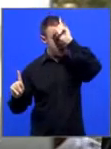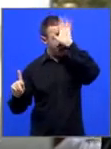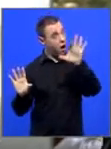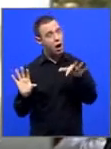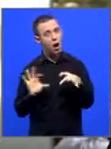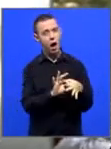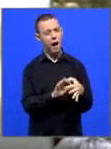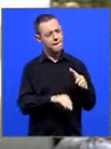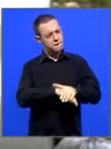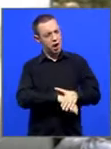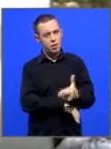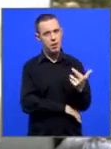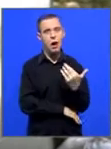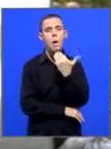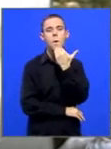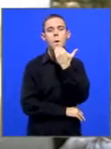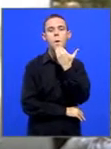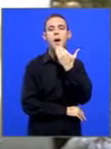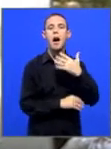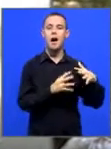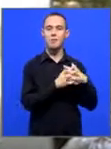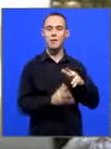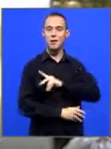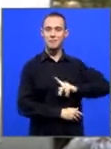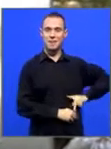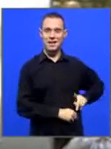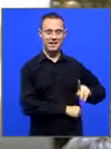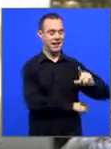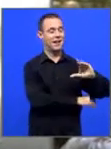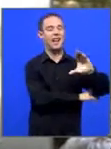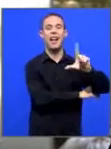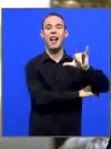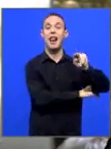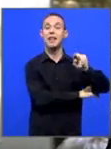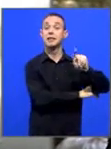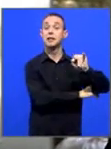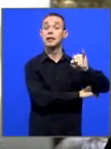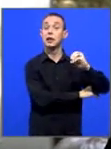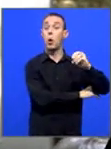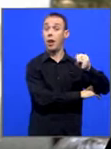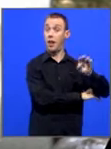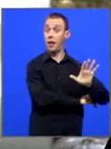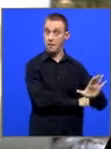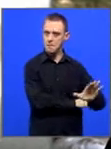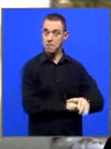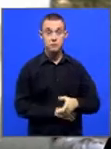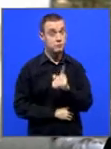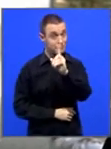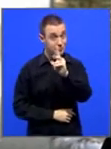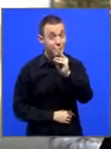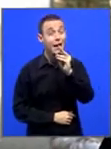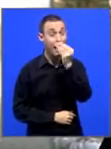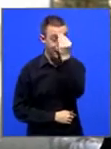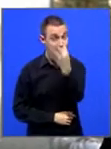he remained extremely firm friends with Fidel Castro. And I was making the point that there's a